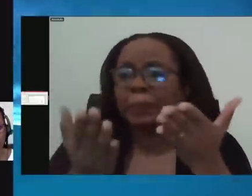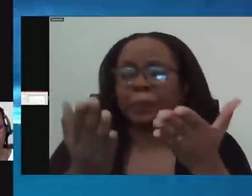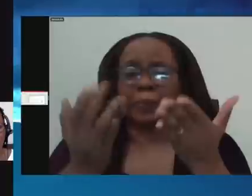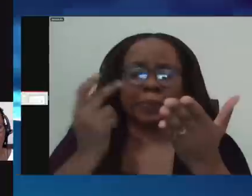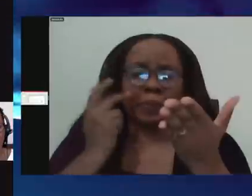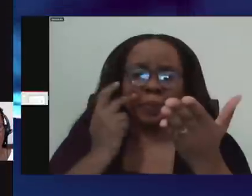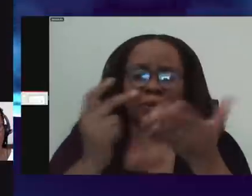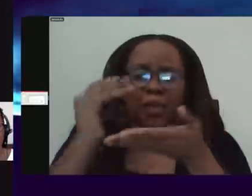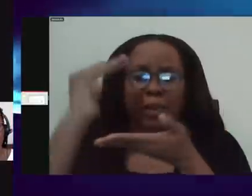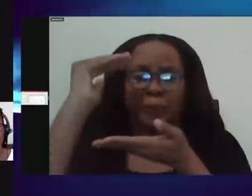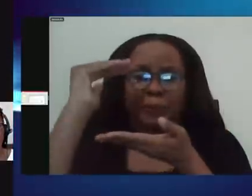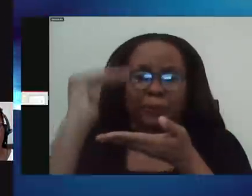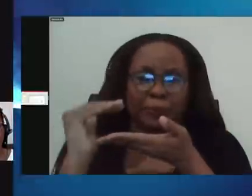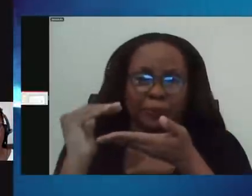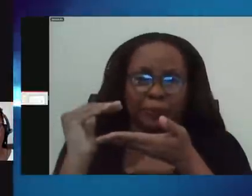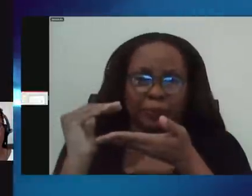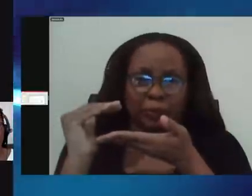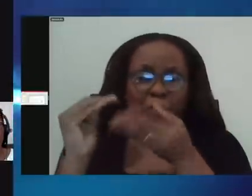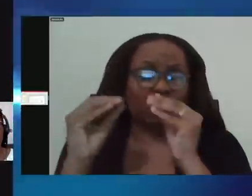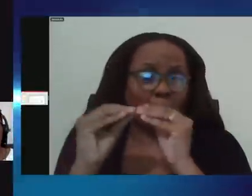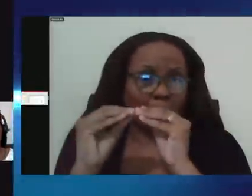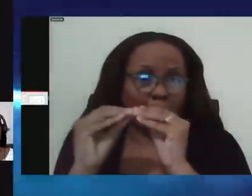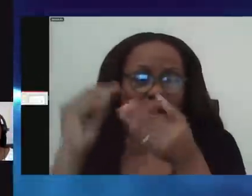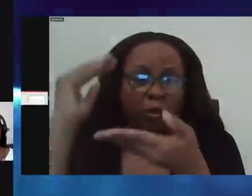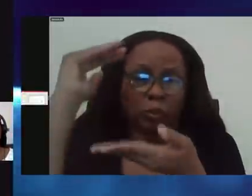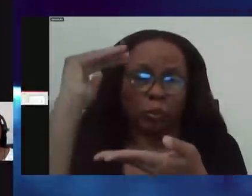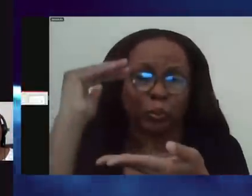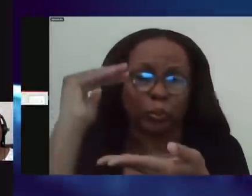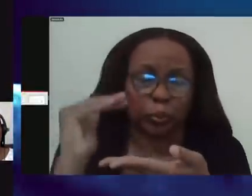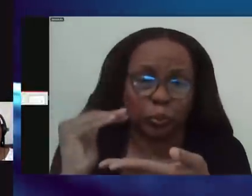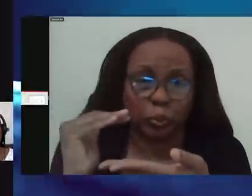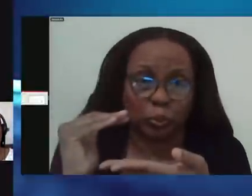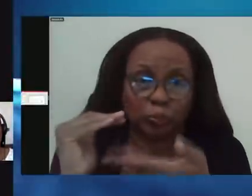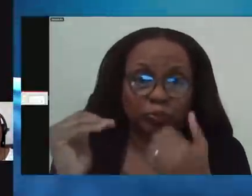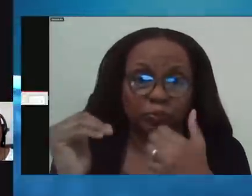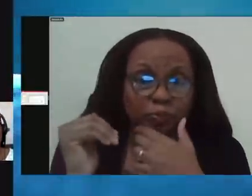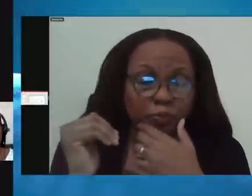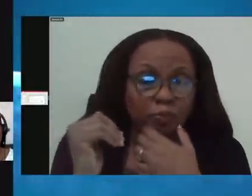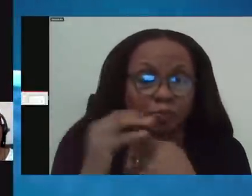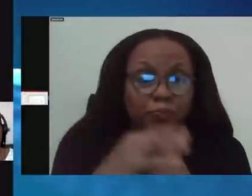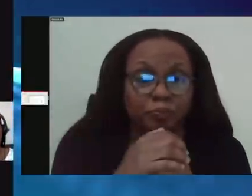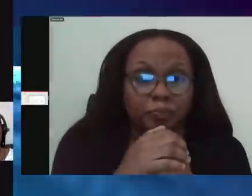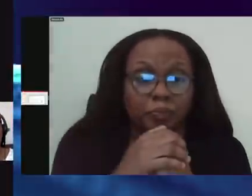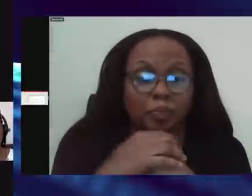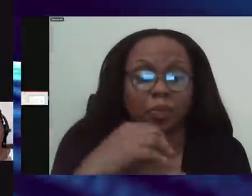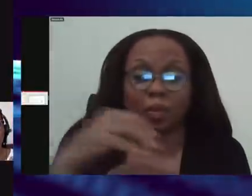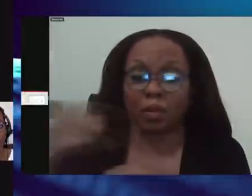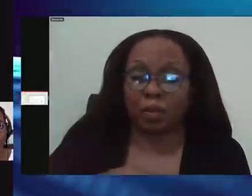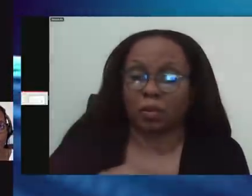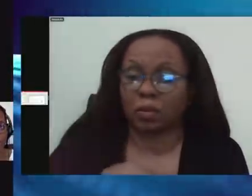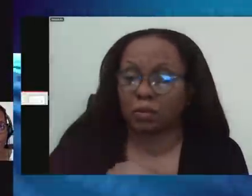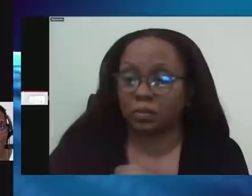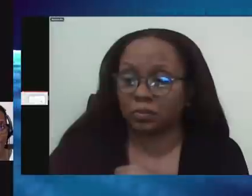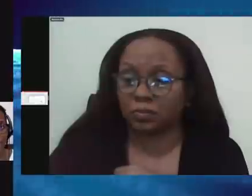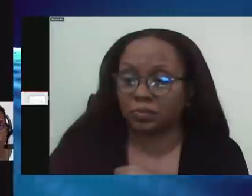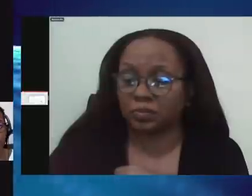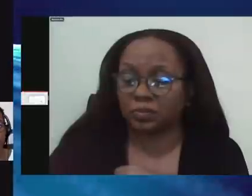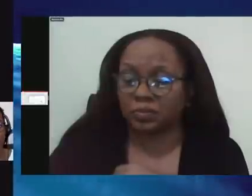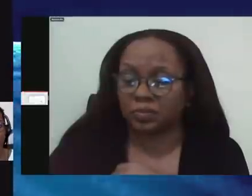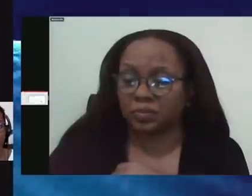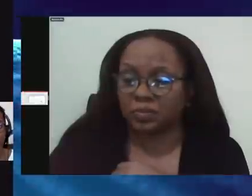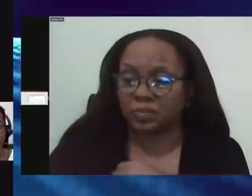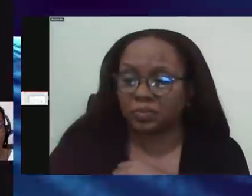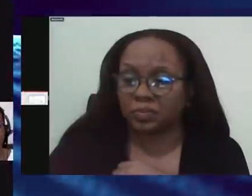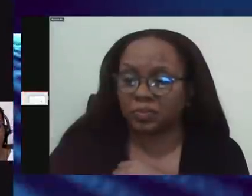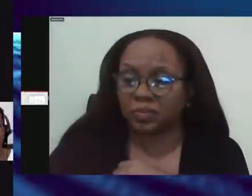happening. So one take home point, one, our graphs initially were